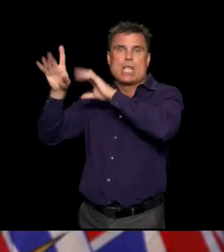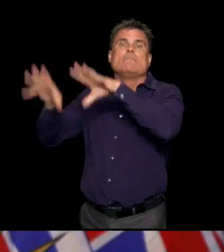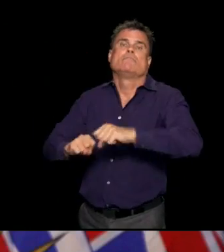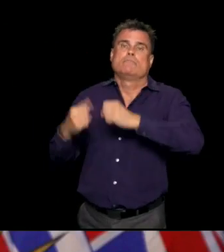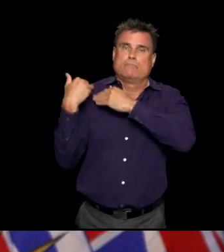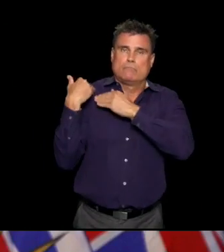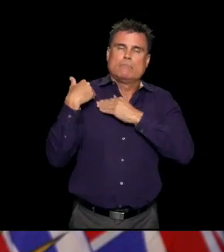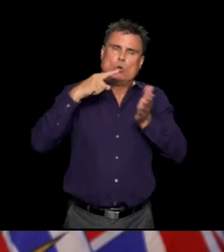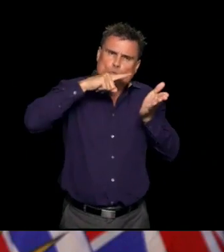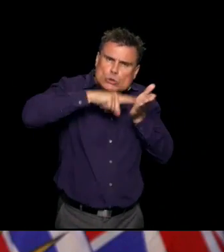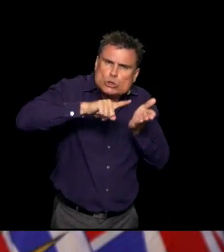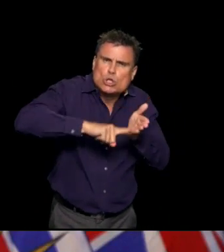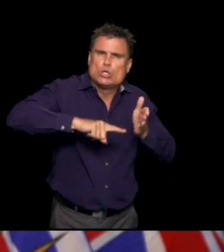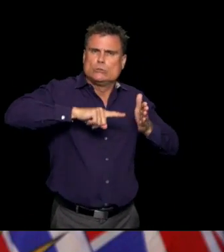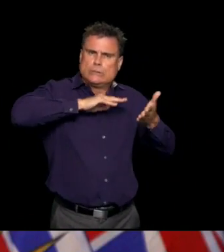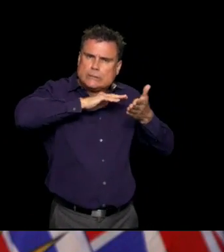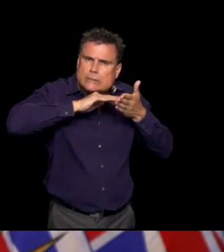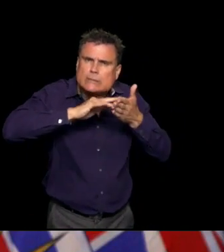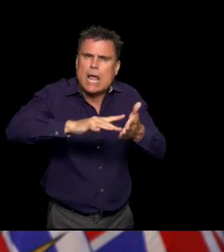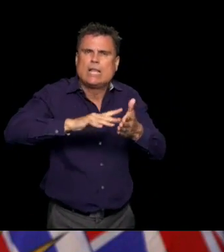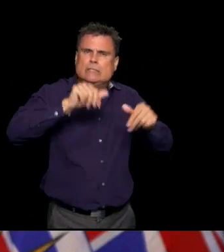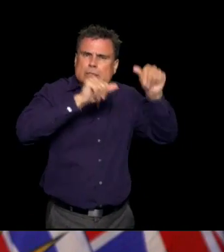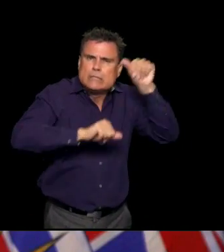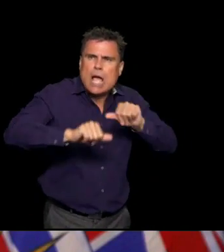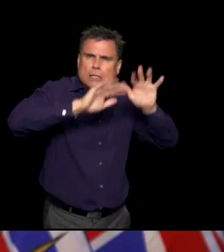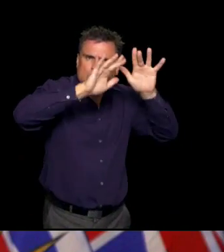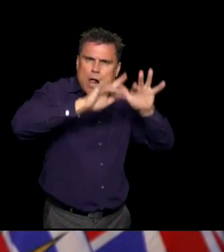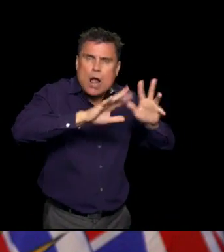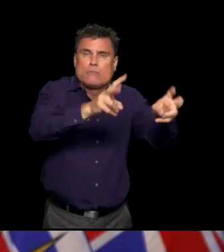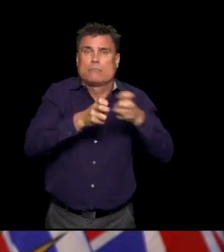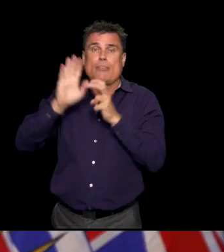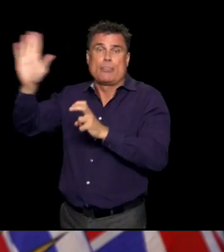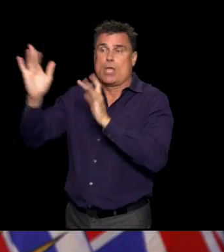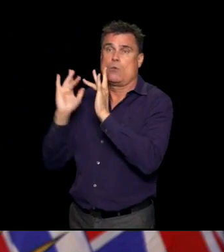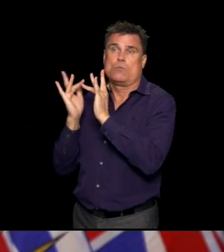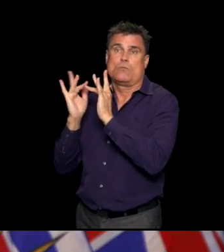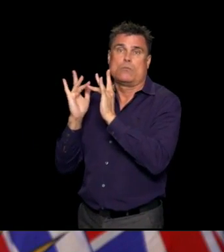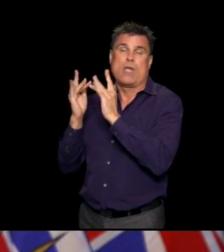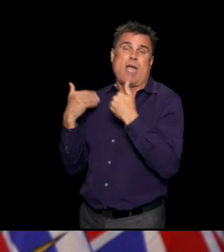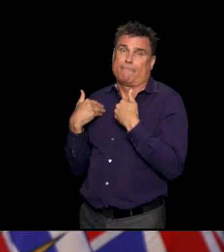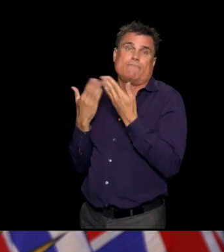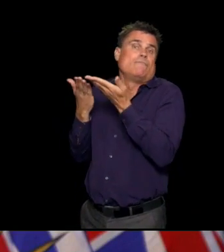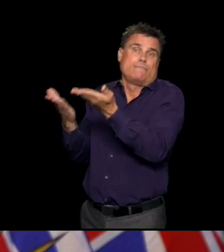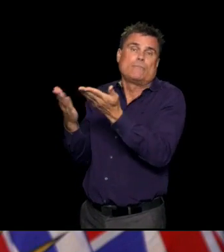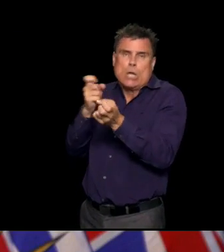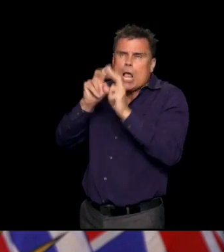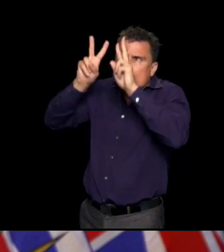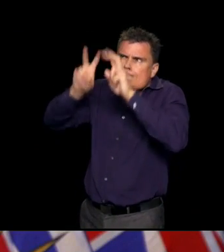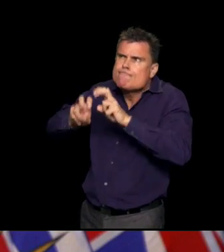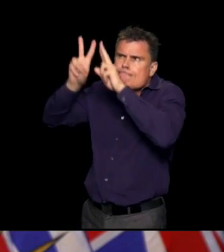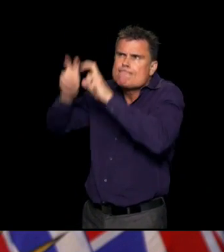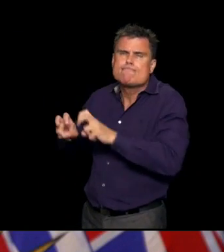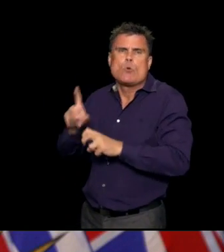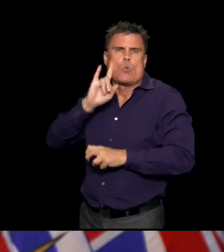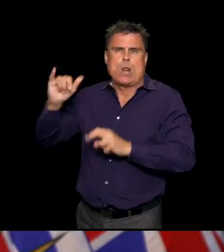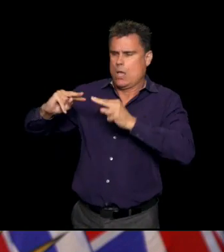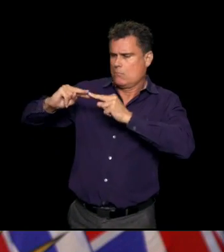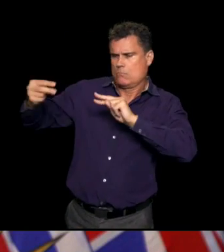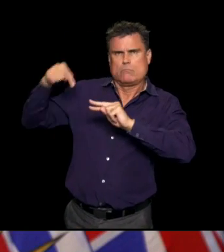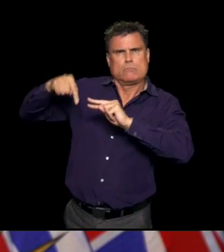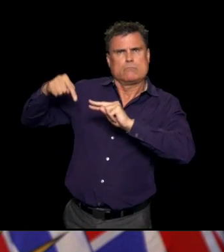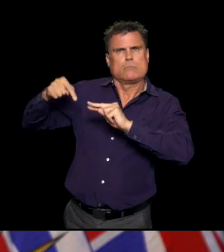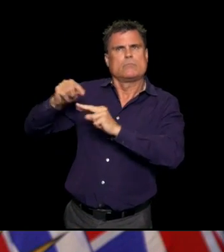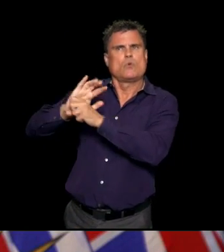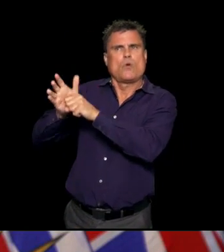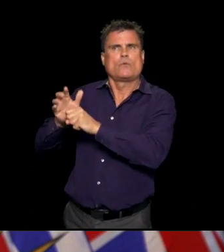and also connecting with our colleagues across the country on that one too. Thank question is from Kelly Grant, Global Mail.